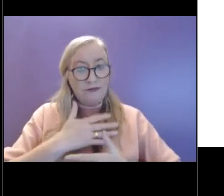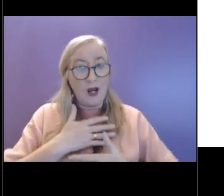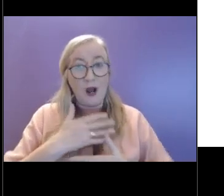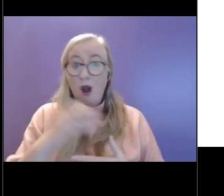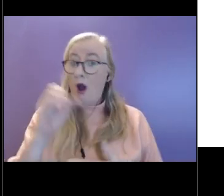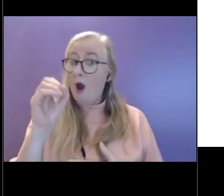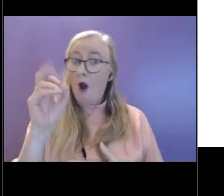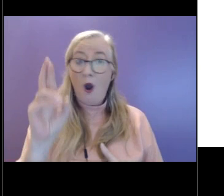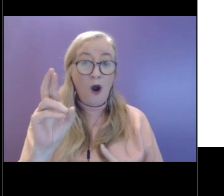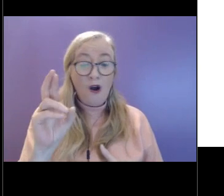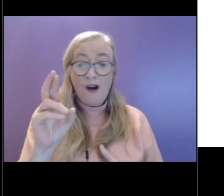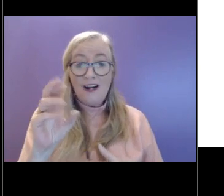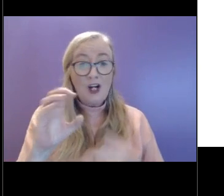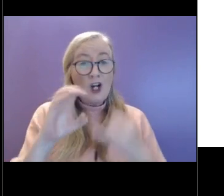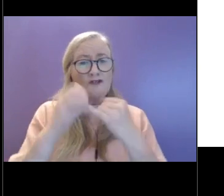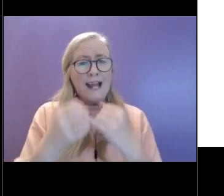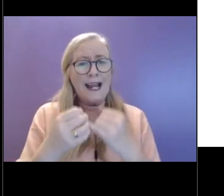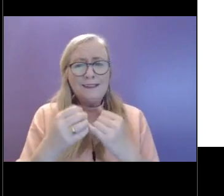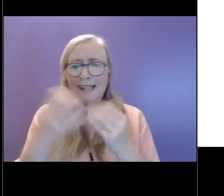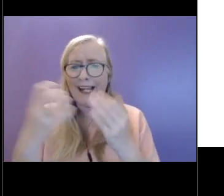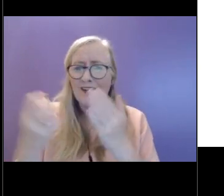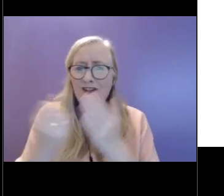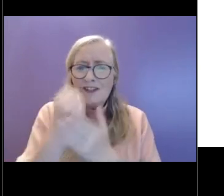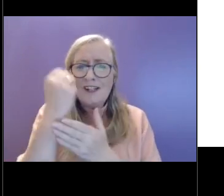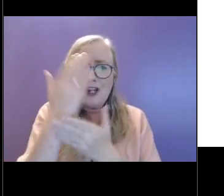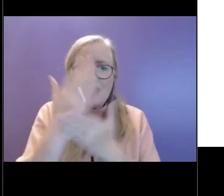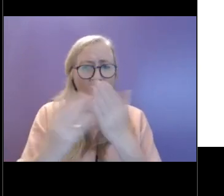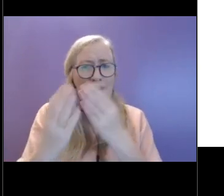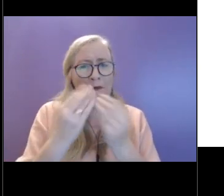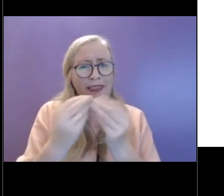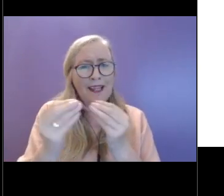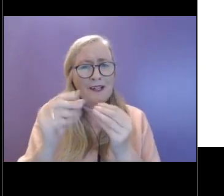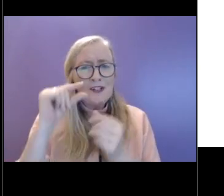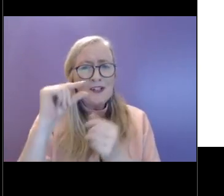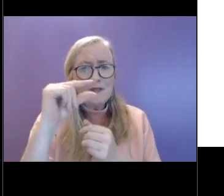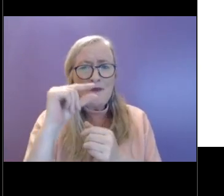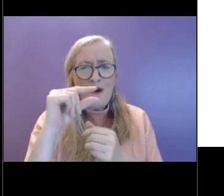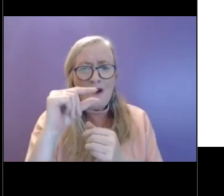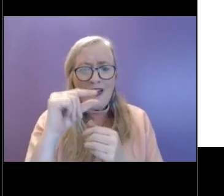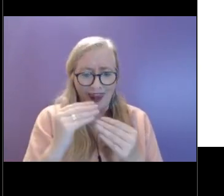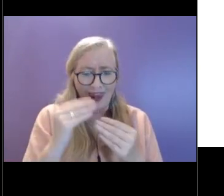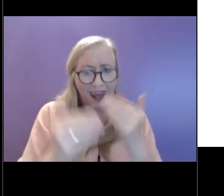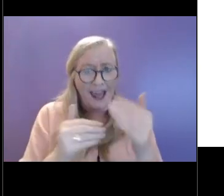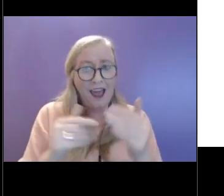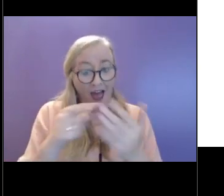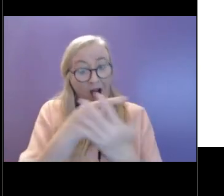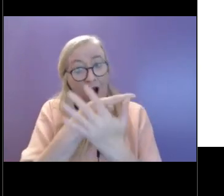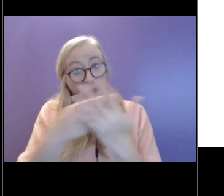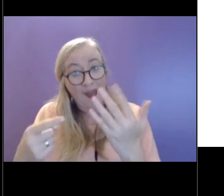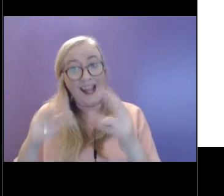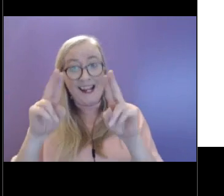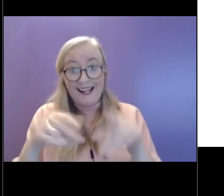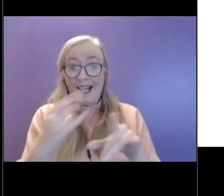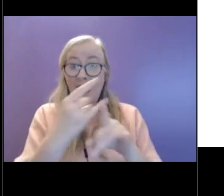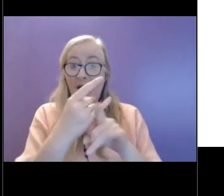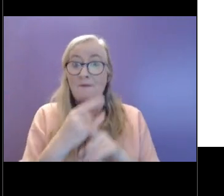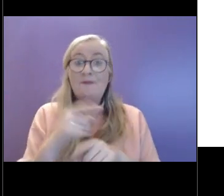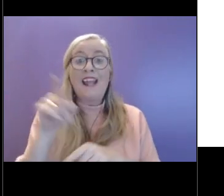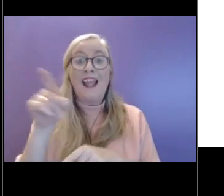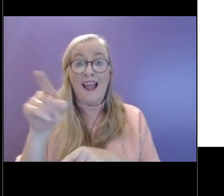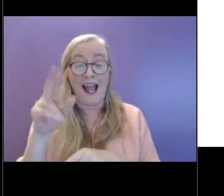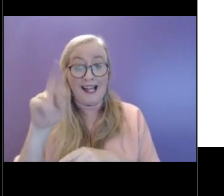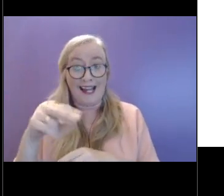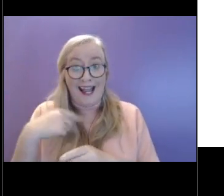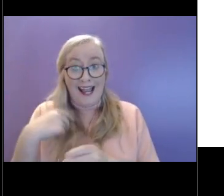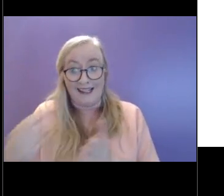you know, try to achieve something small that I've been trying to avoid. And they can all, they can all help. May I just jump in for a sec, Conor?